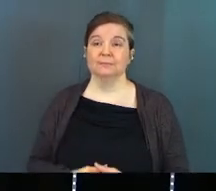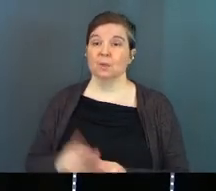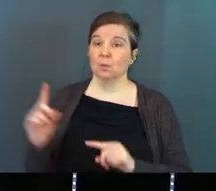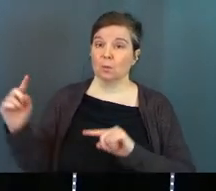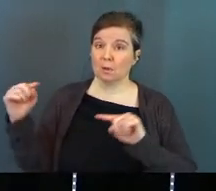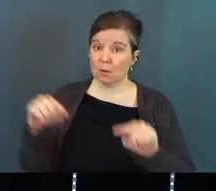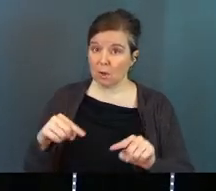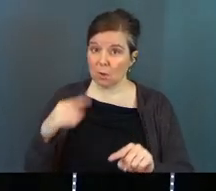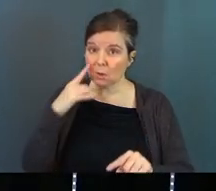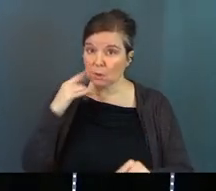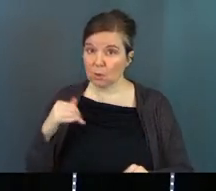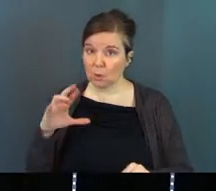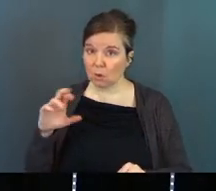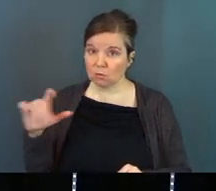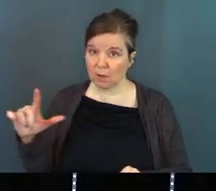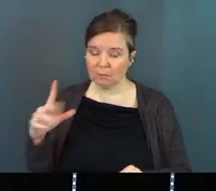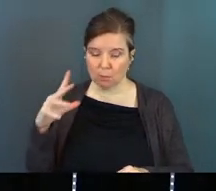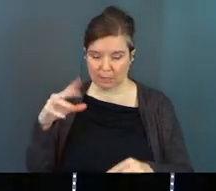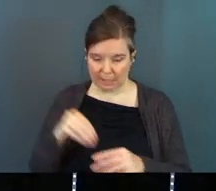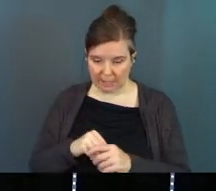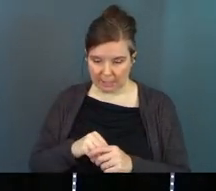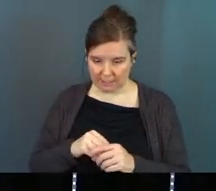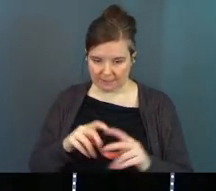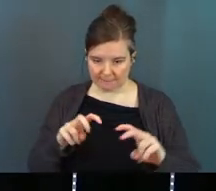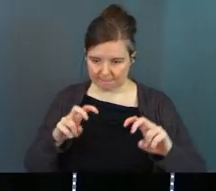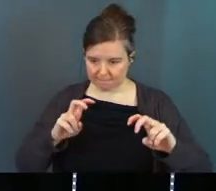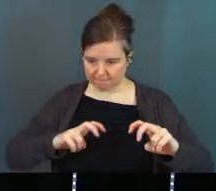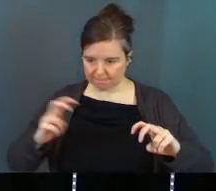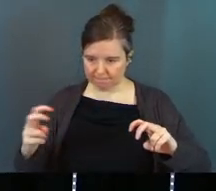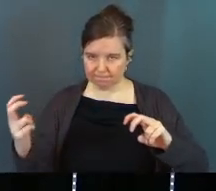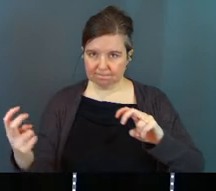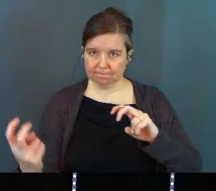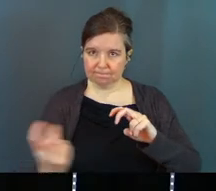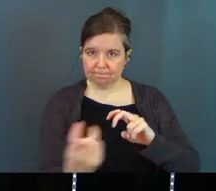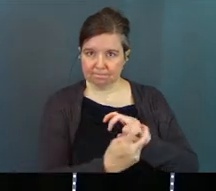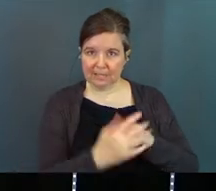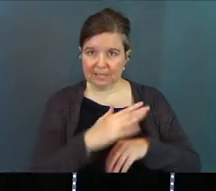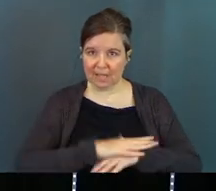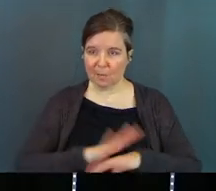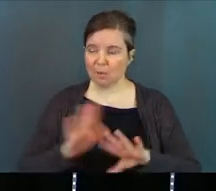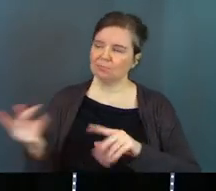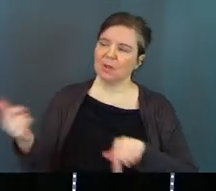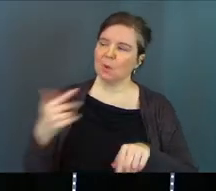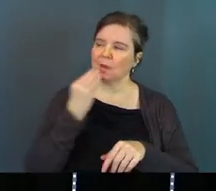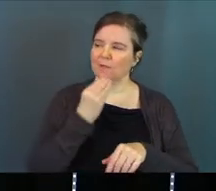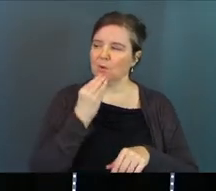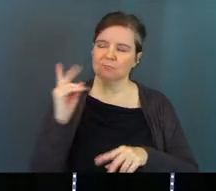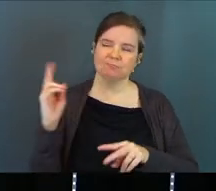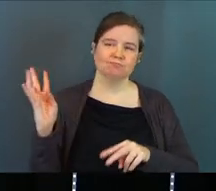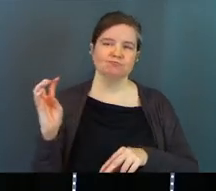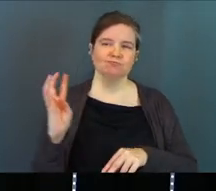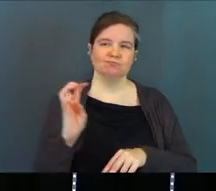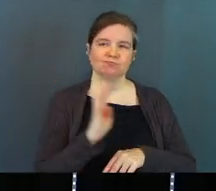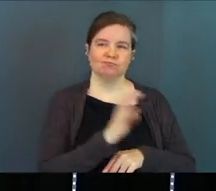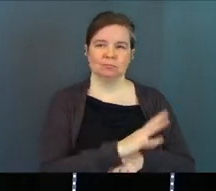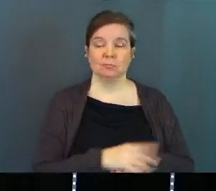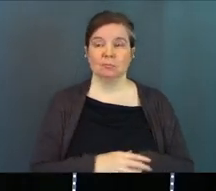We go to Golden Corral. We get in there. We get to our table. We get up and you're like, hey, let's go get our food. Yeah, all right.